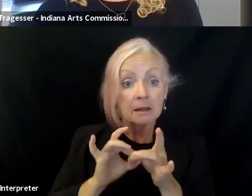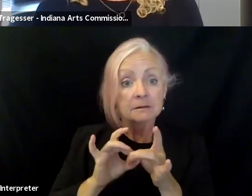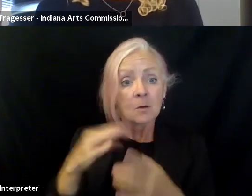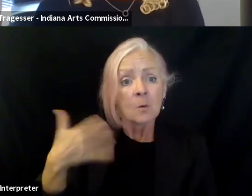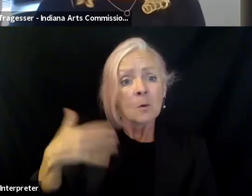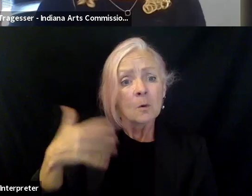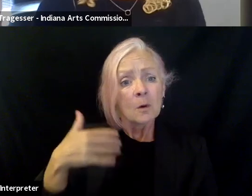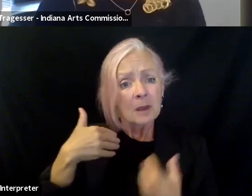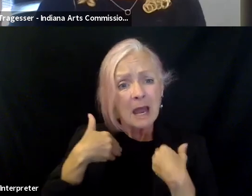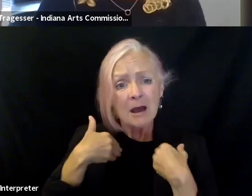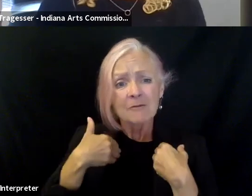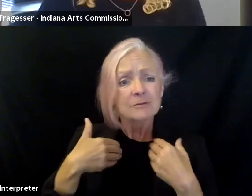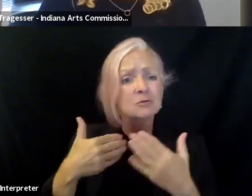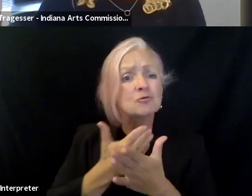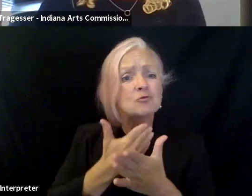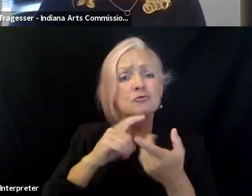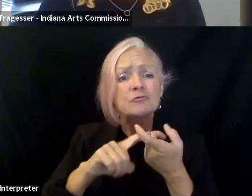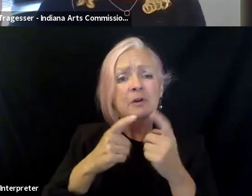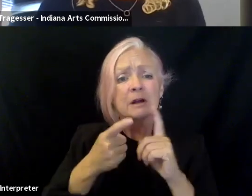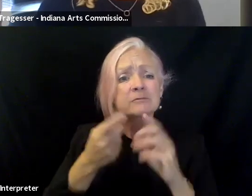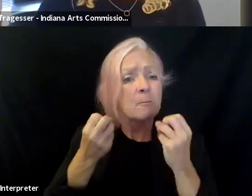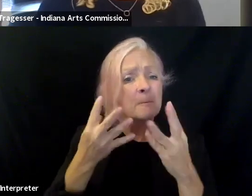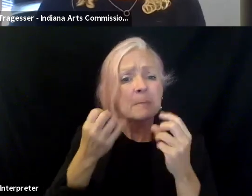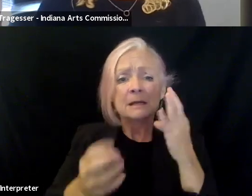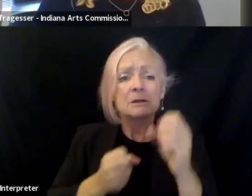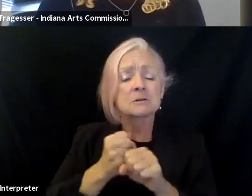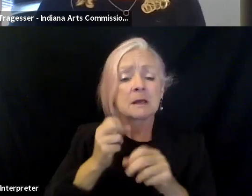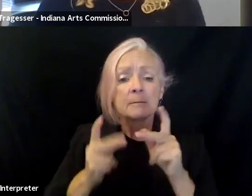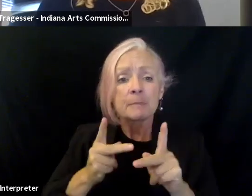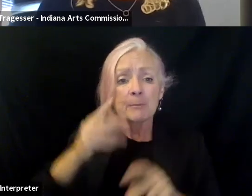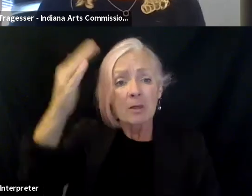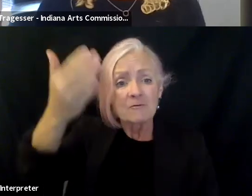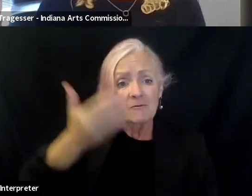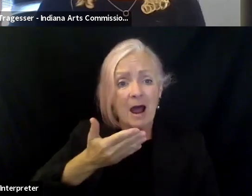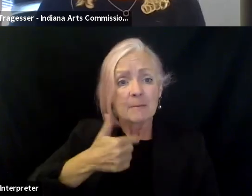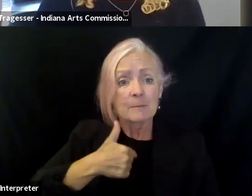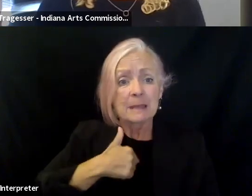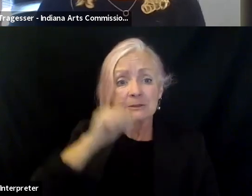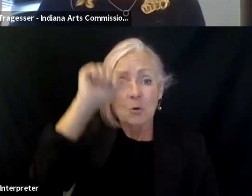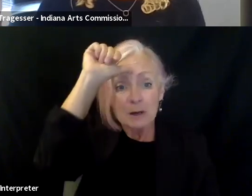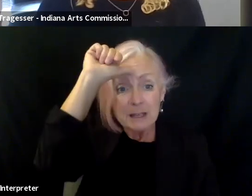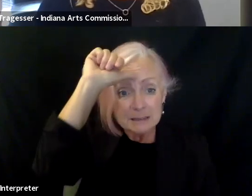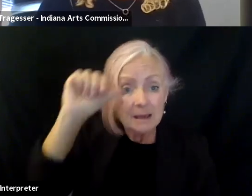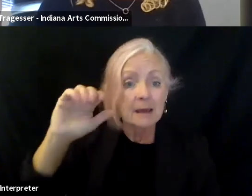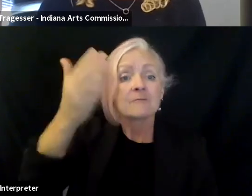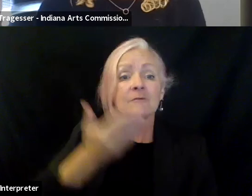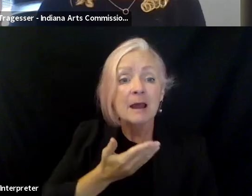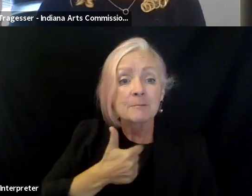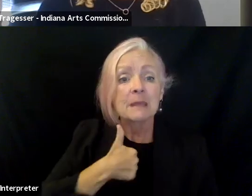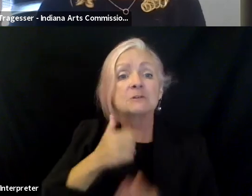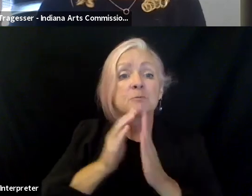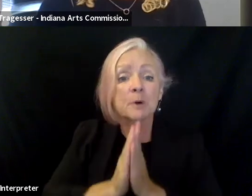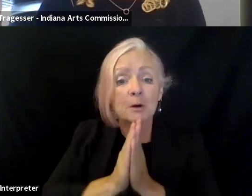many years. I mean, I get invited to go to Burma, I get invited to go to India, and all those places, I just need the money for it, you know, to travel,